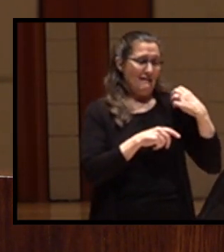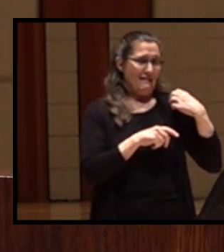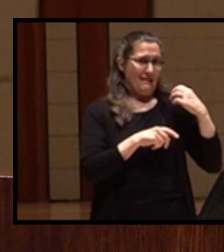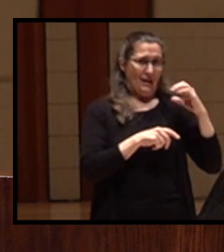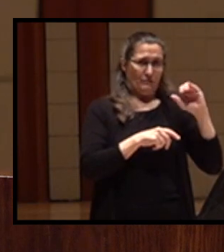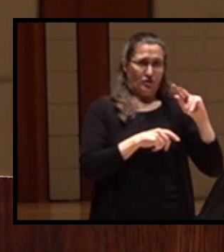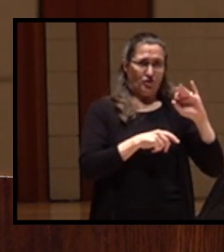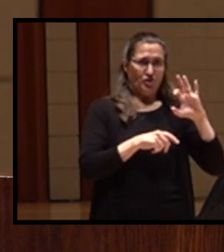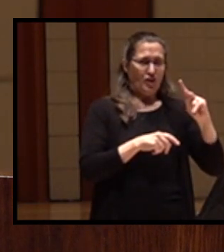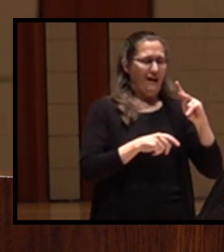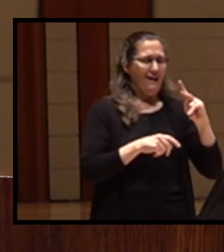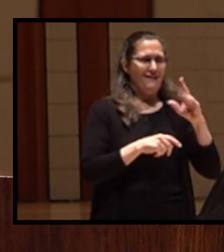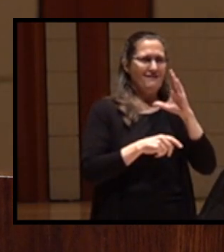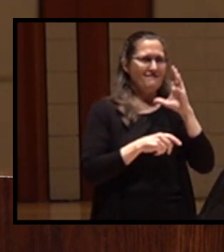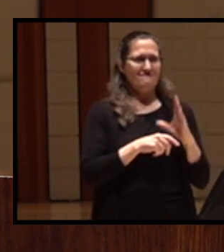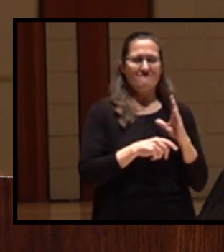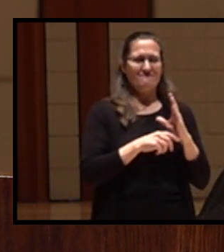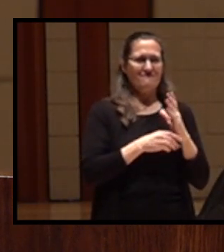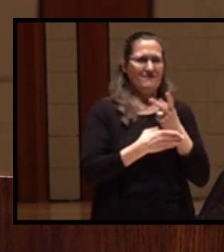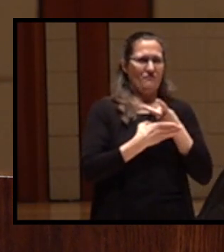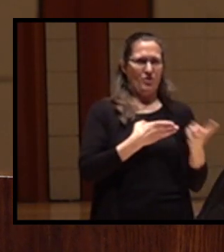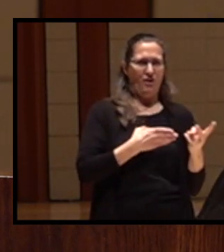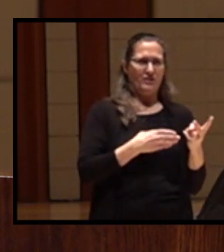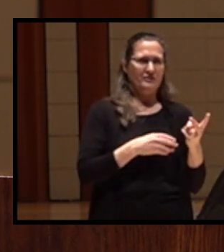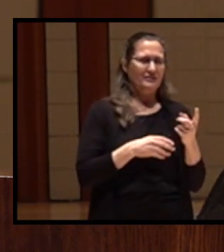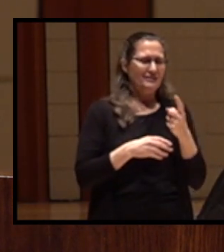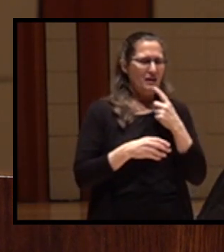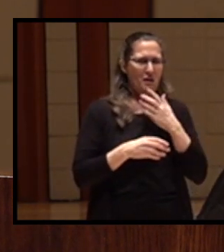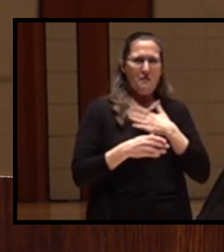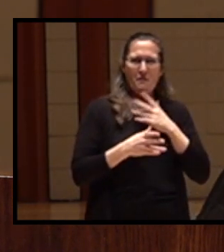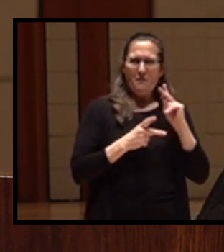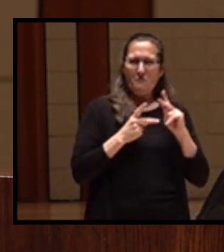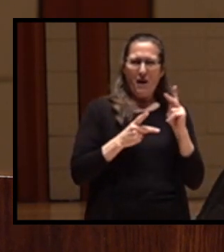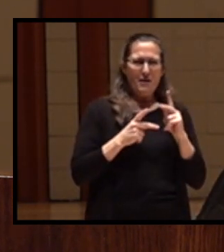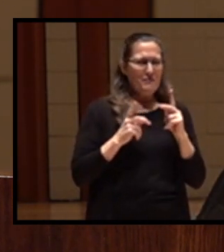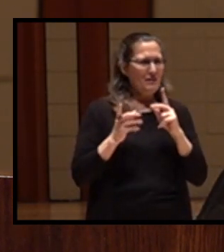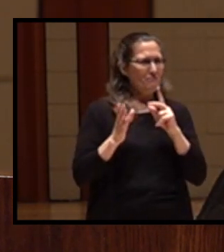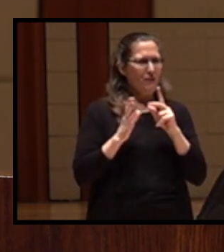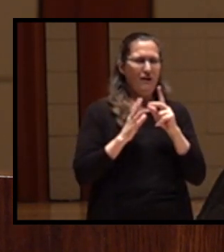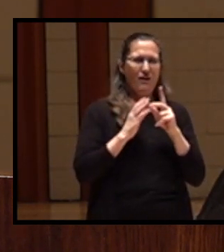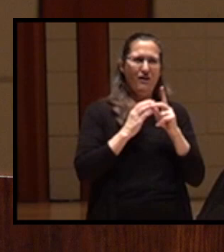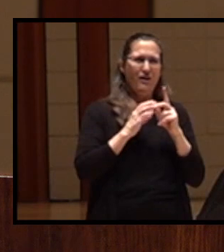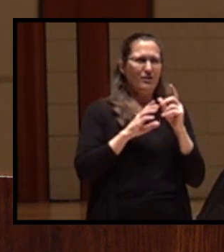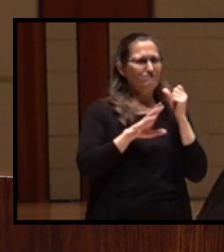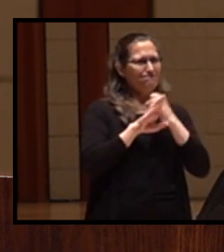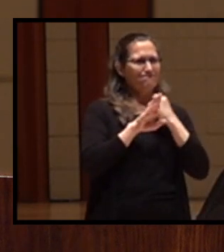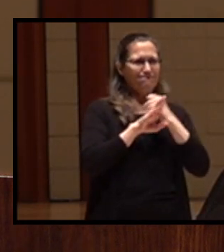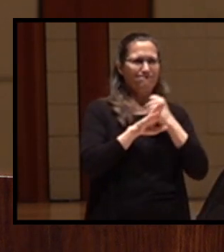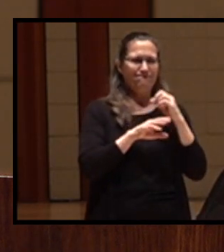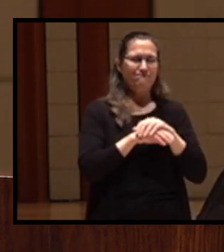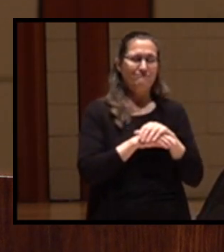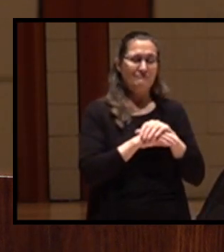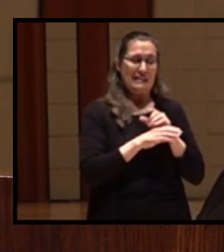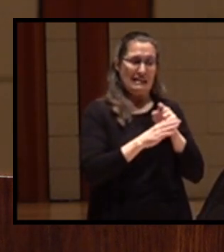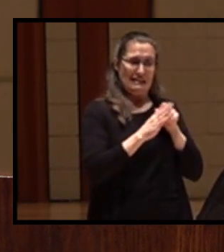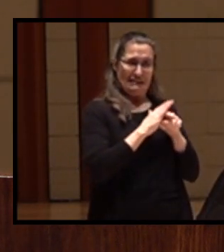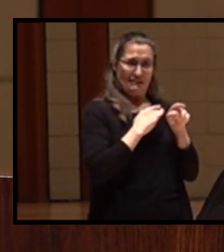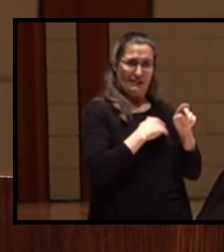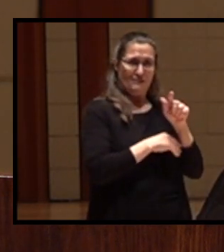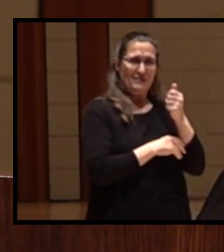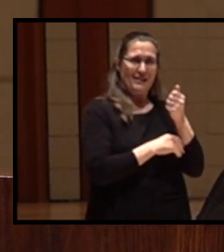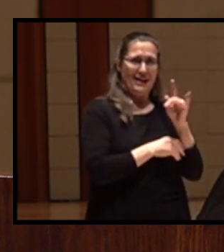the Calvary. Instead, he was betrayed by his own people who turned to men. He was executed in 1873.